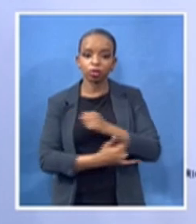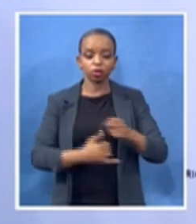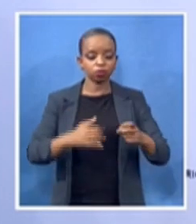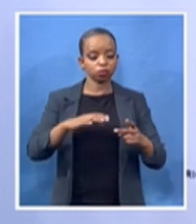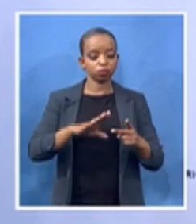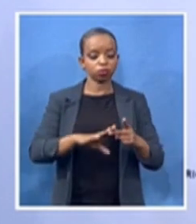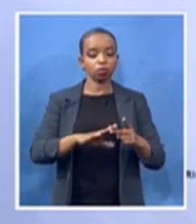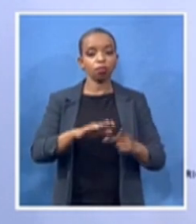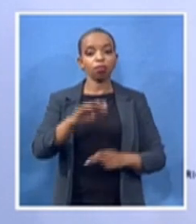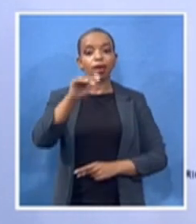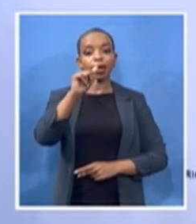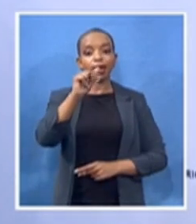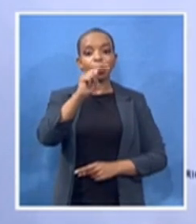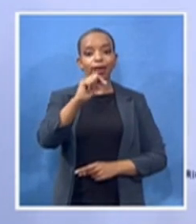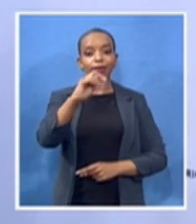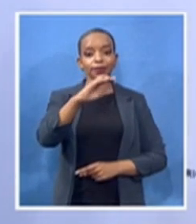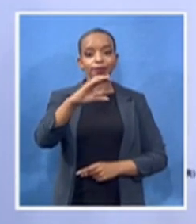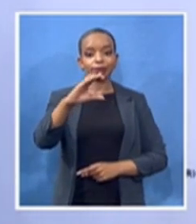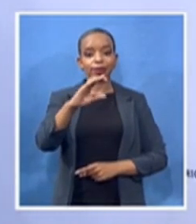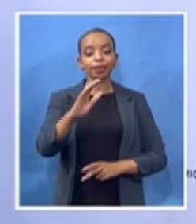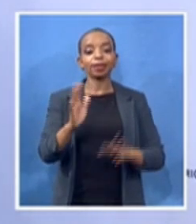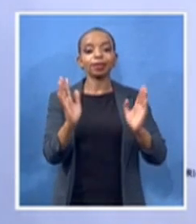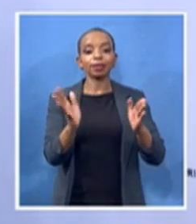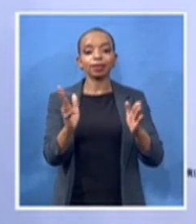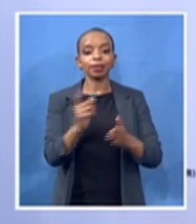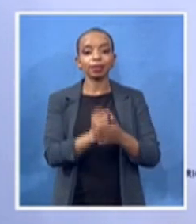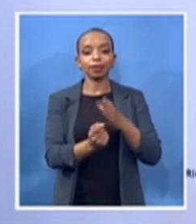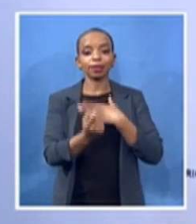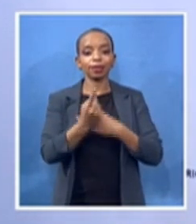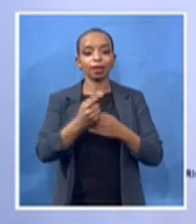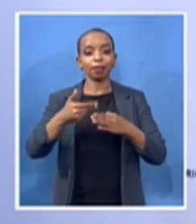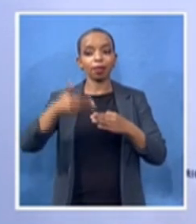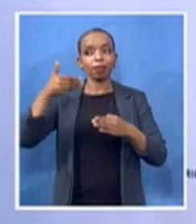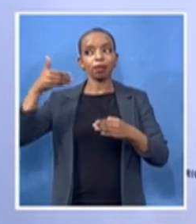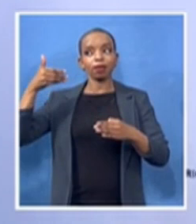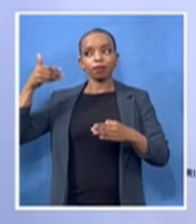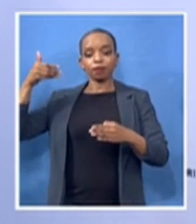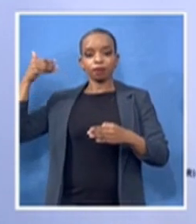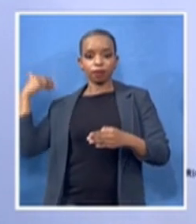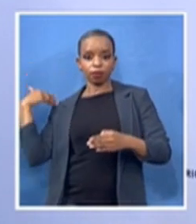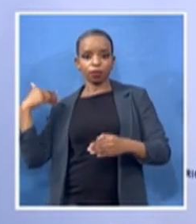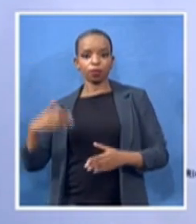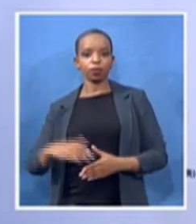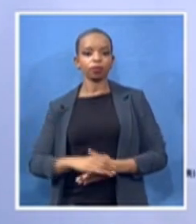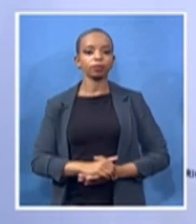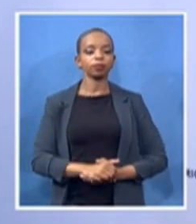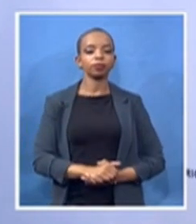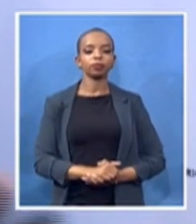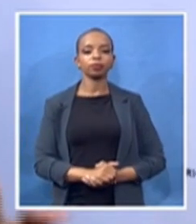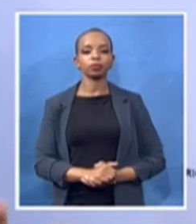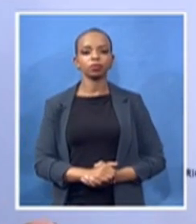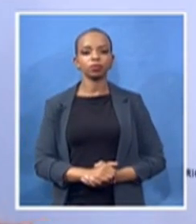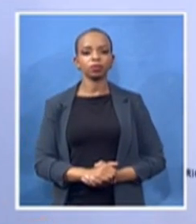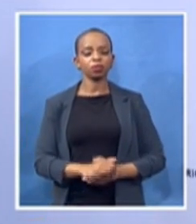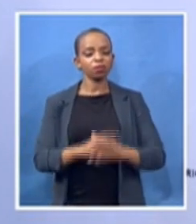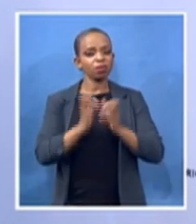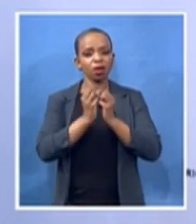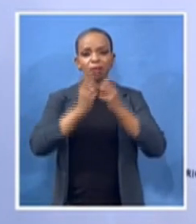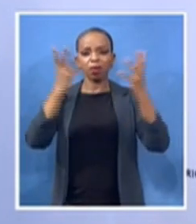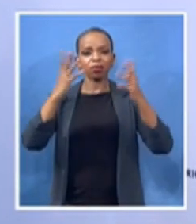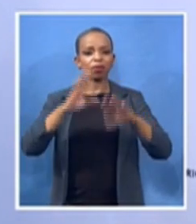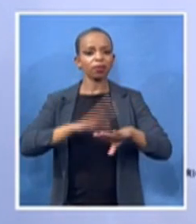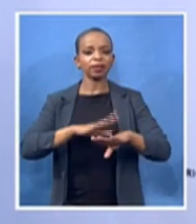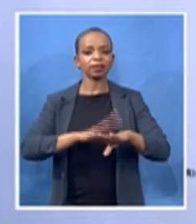Most of the time when people spoke about Charlotte Matwege, they spoke about a singer. It's not a wrong thing.